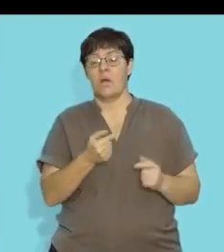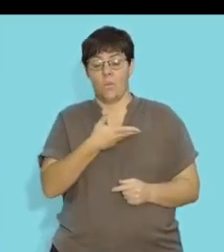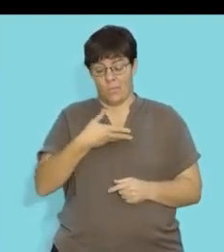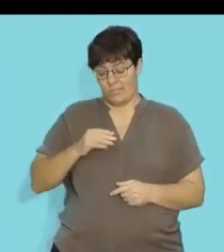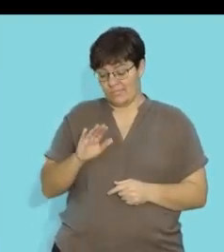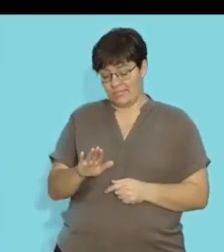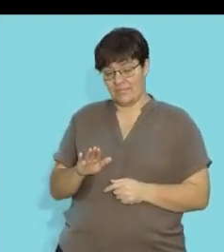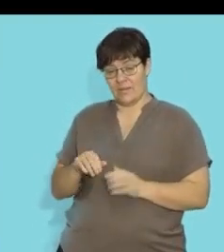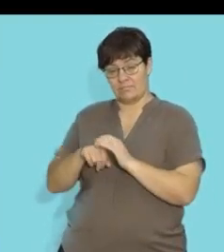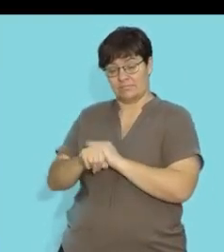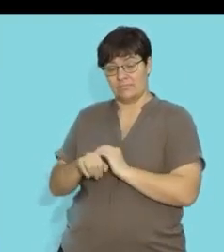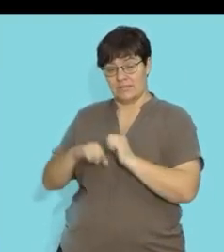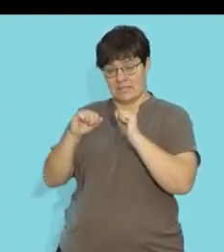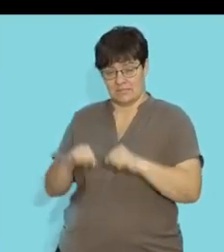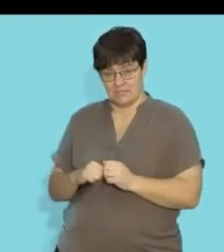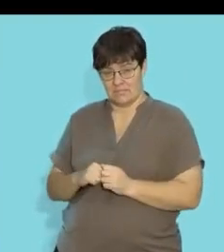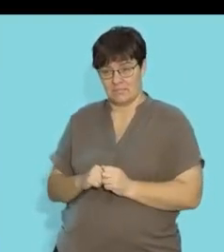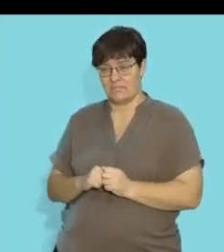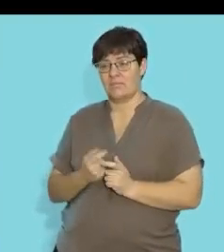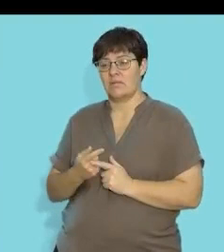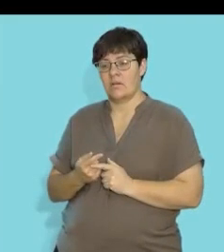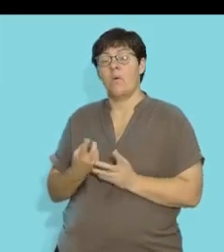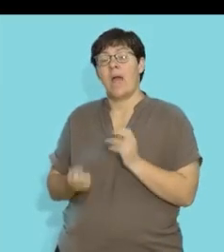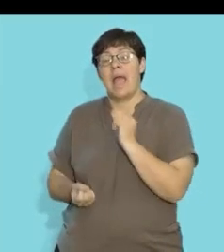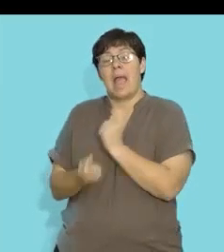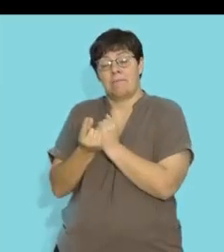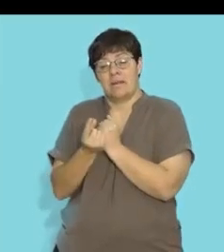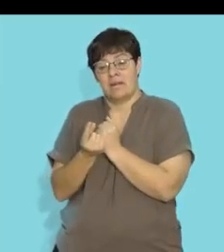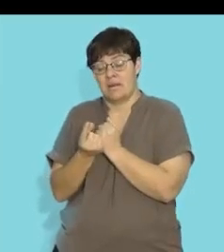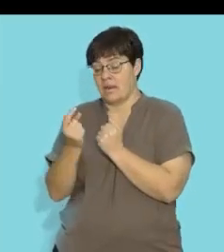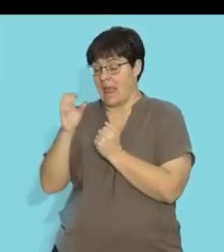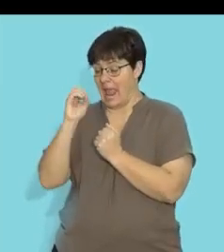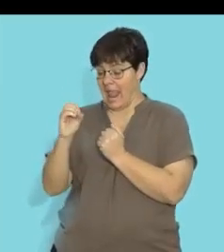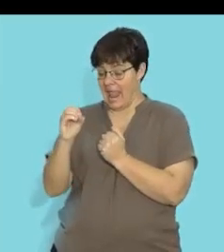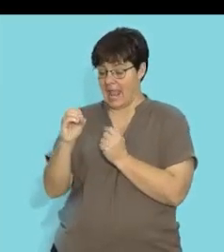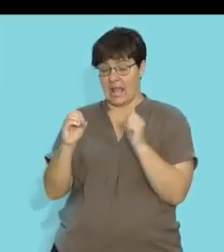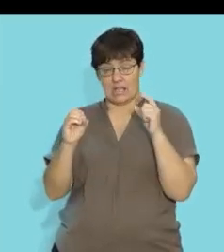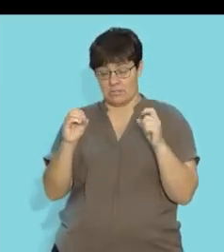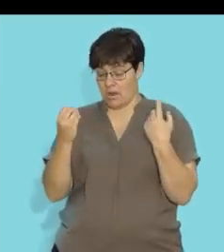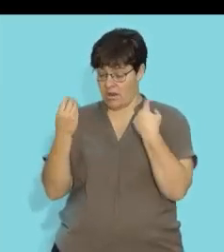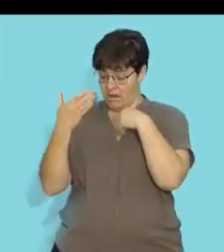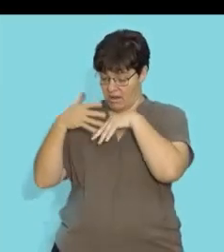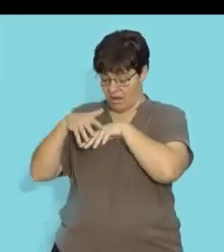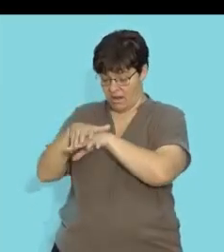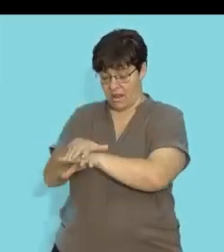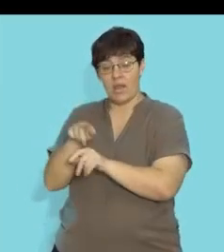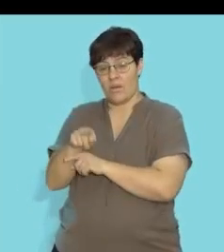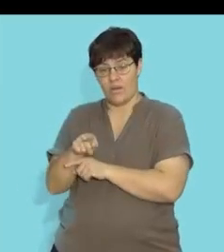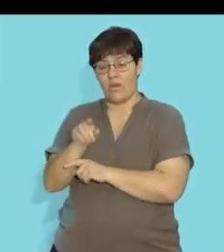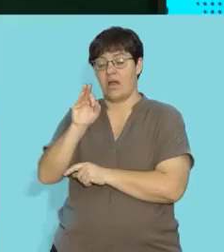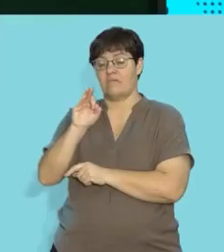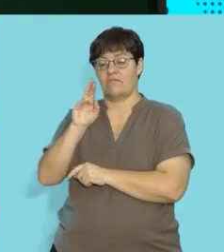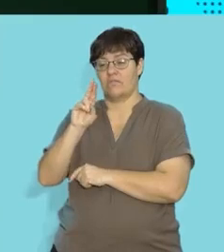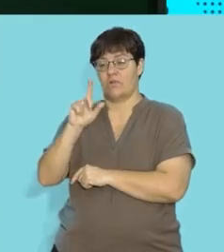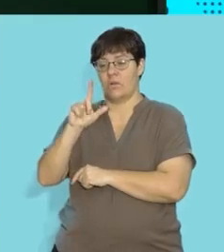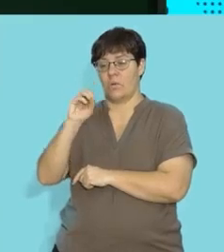system where fertilization takes place so guys the process of fertilization happens in the fallopian tube